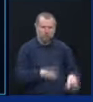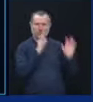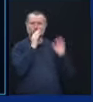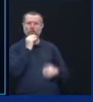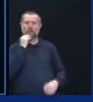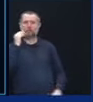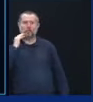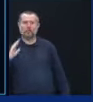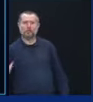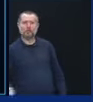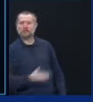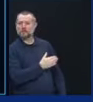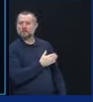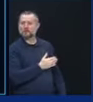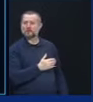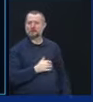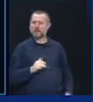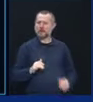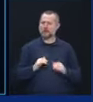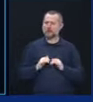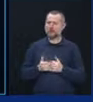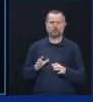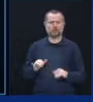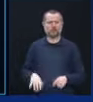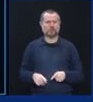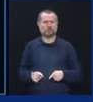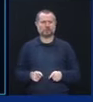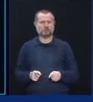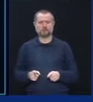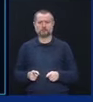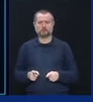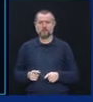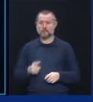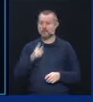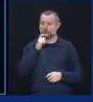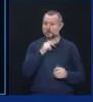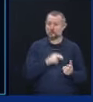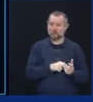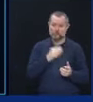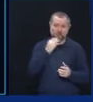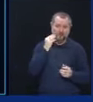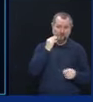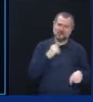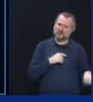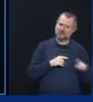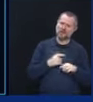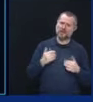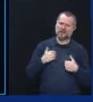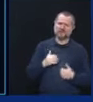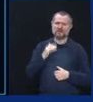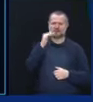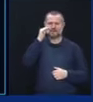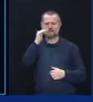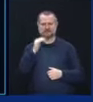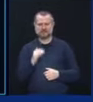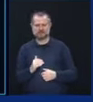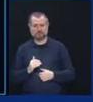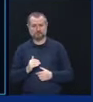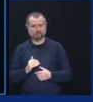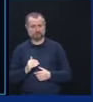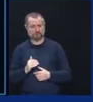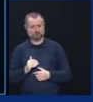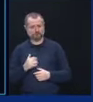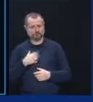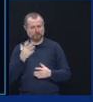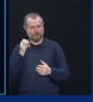right? This is the big question. How do you do that? Well, for the nursing homes, there are criteria, and let me quickly just provide you with a few